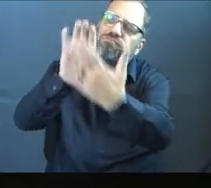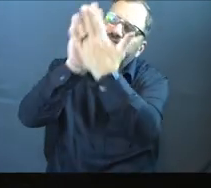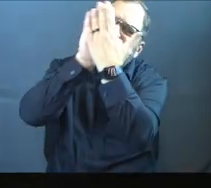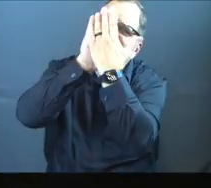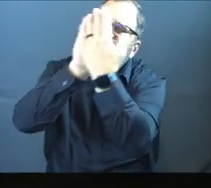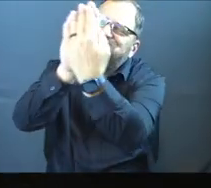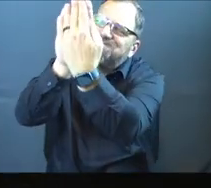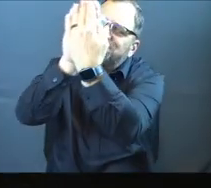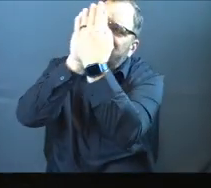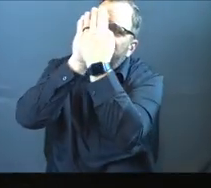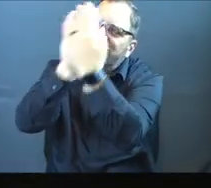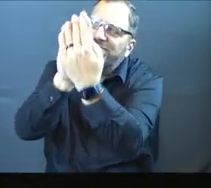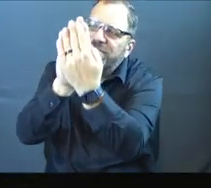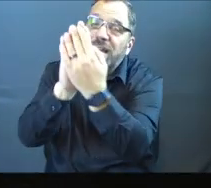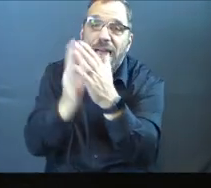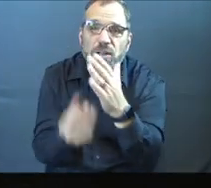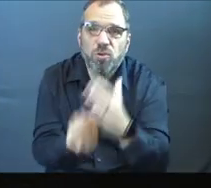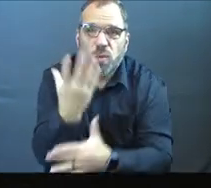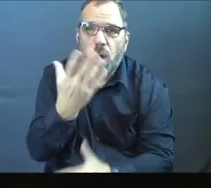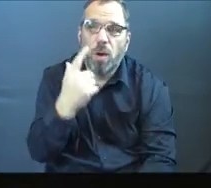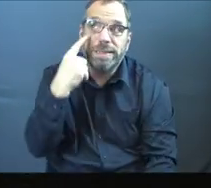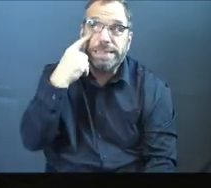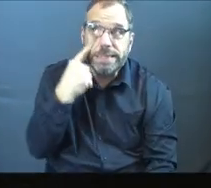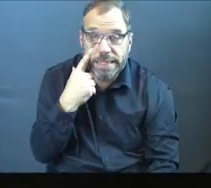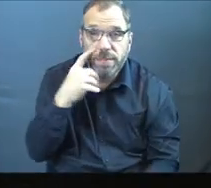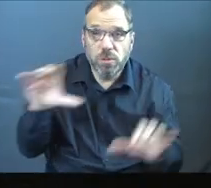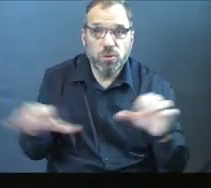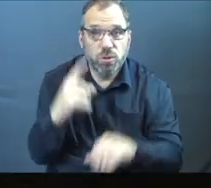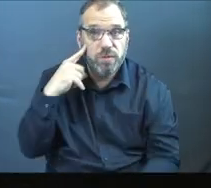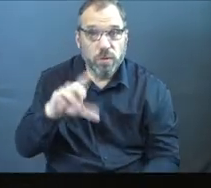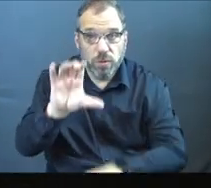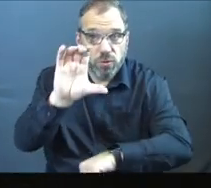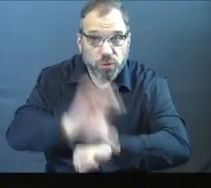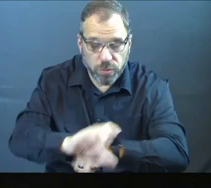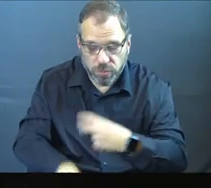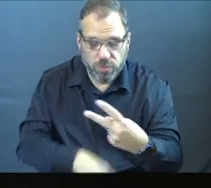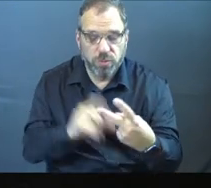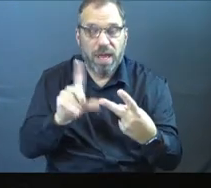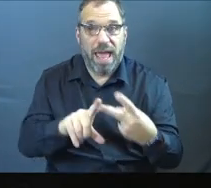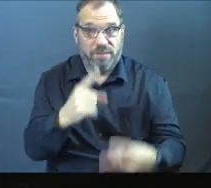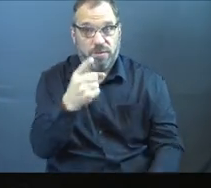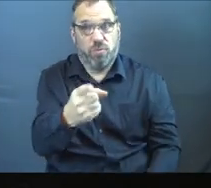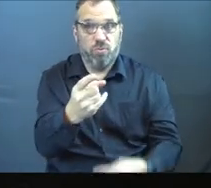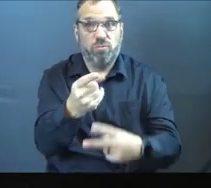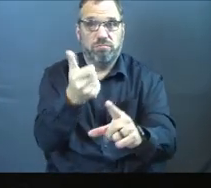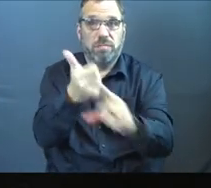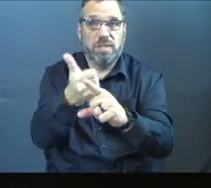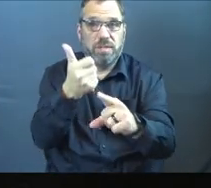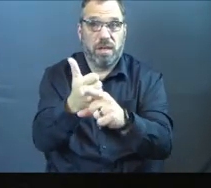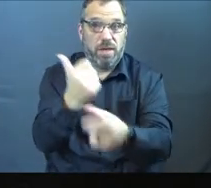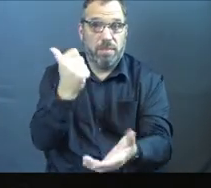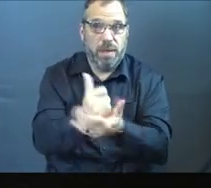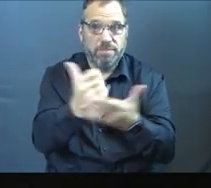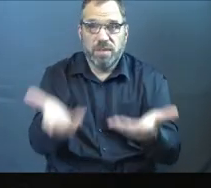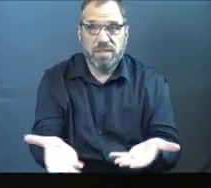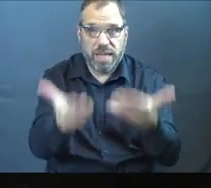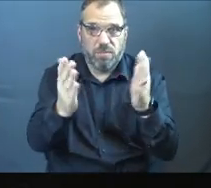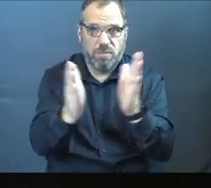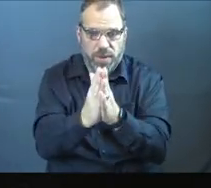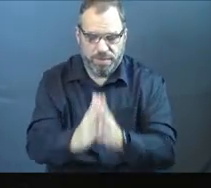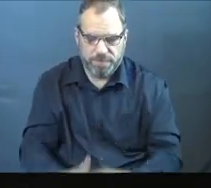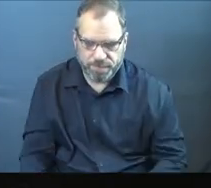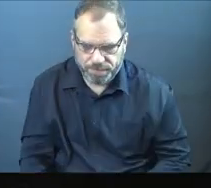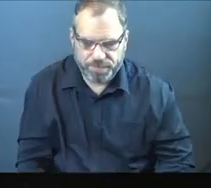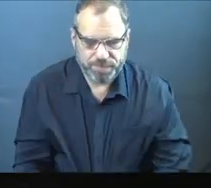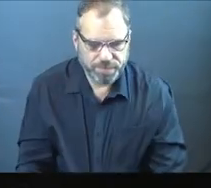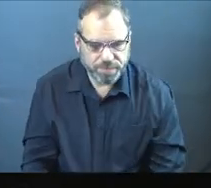the Lord, and let's grow and watch him do amazing things for our church and for us as individuals. Amen? Can we stand up? We're gonna pray together,